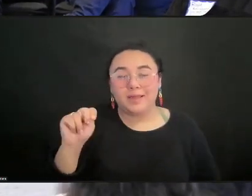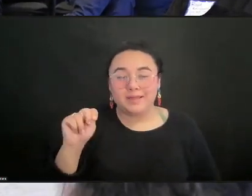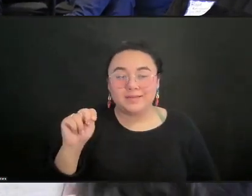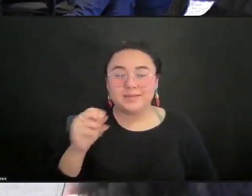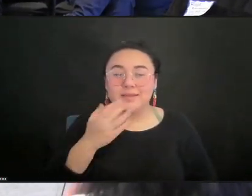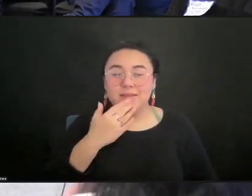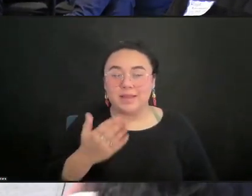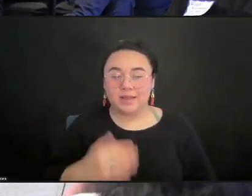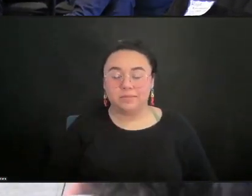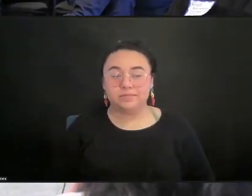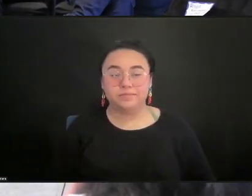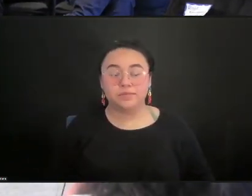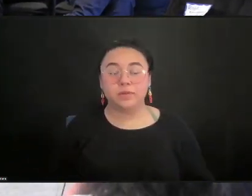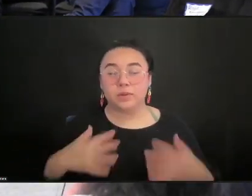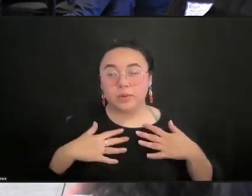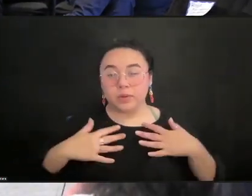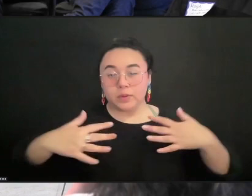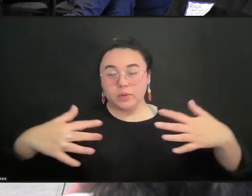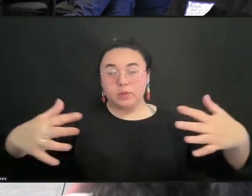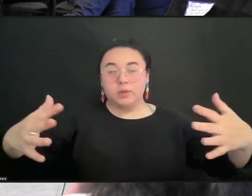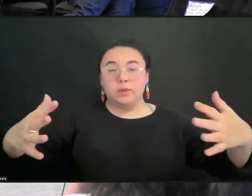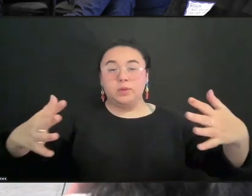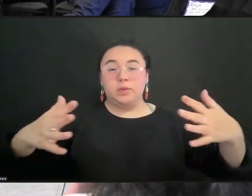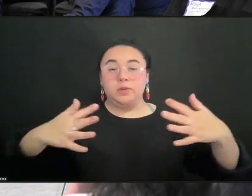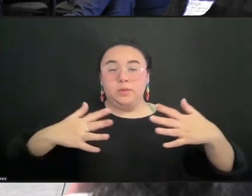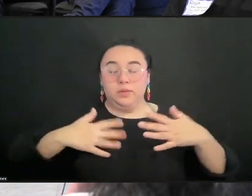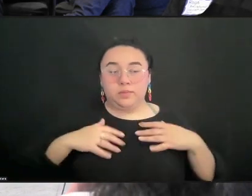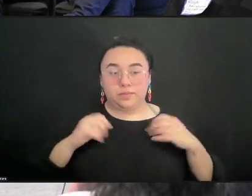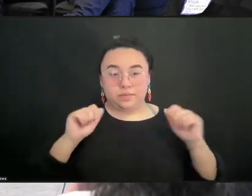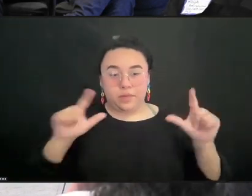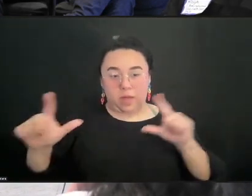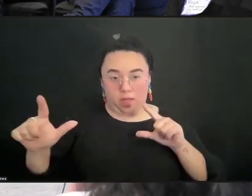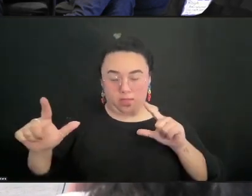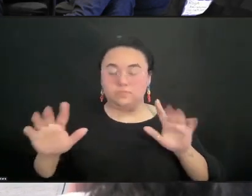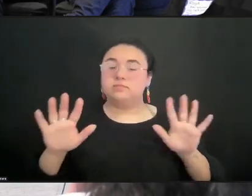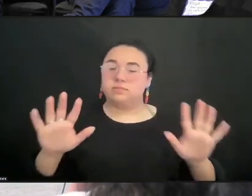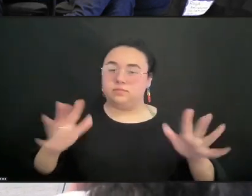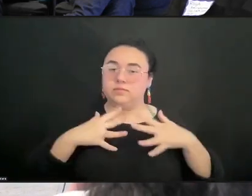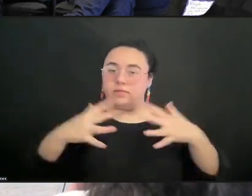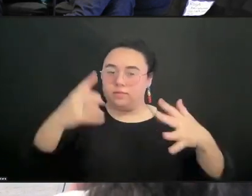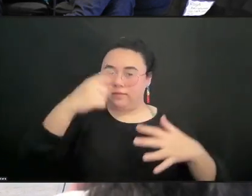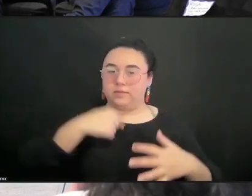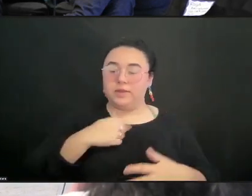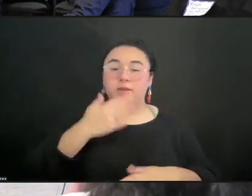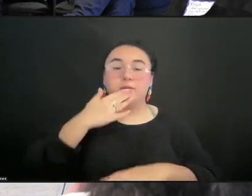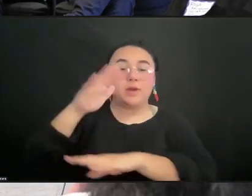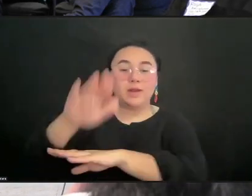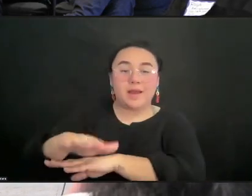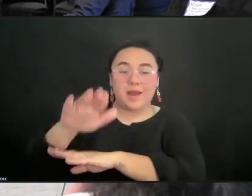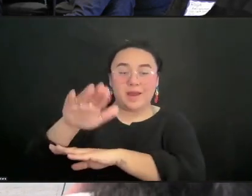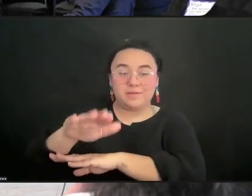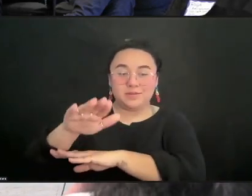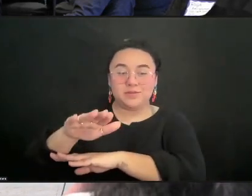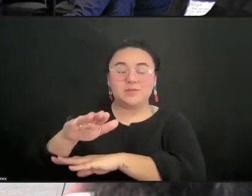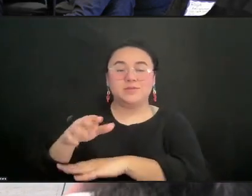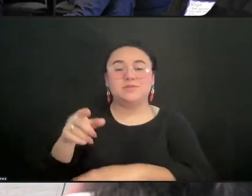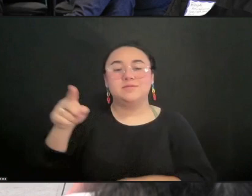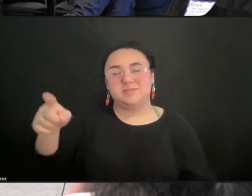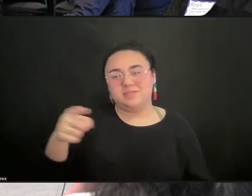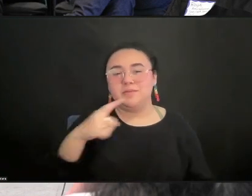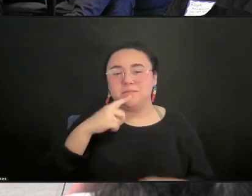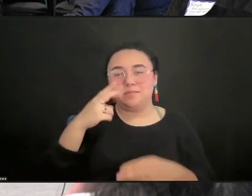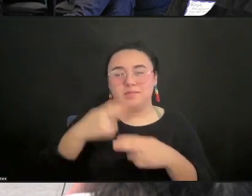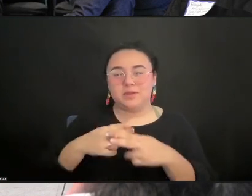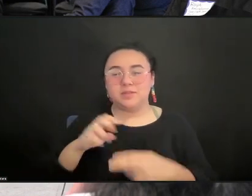So, deep breath, everyone. Deep breath from me. Good afternoon, everyone. As was mentioned, my name is Emile Kang.